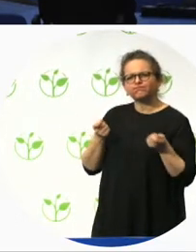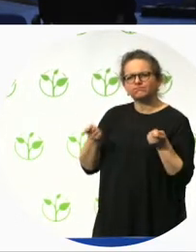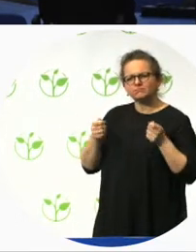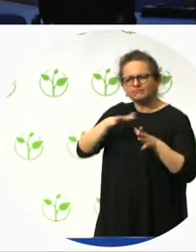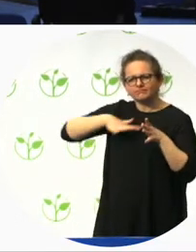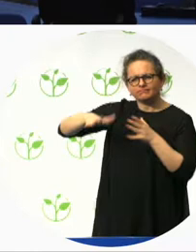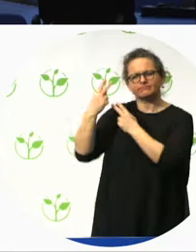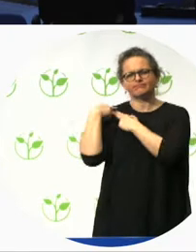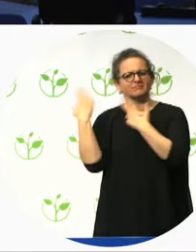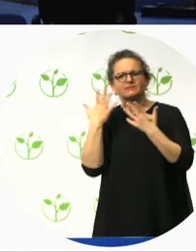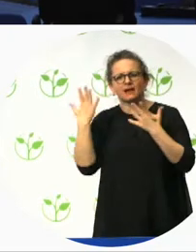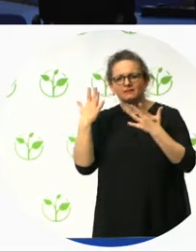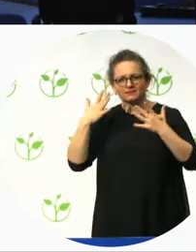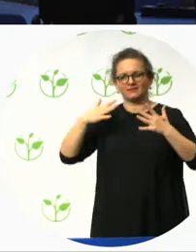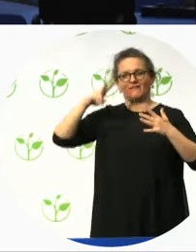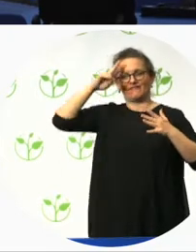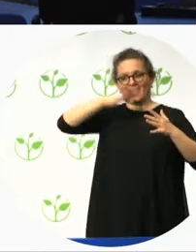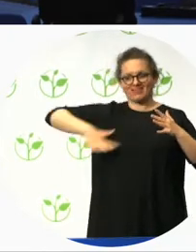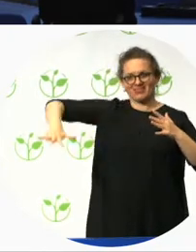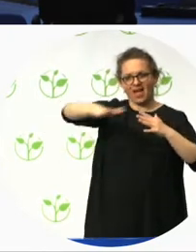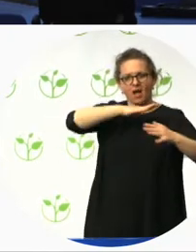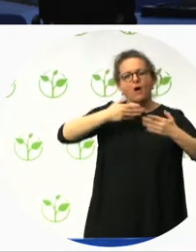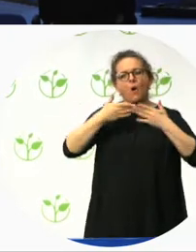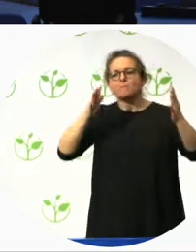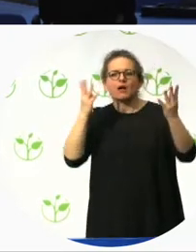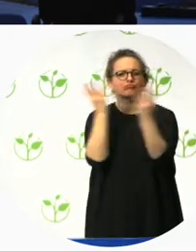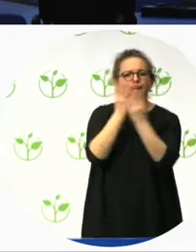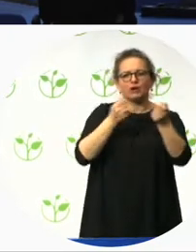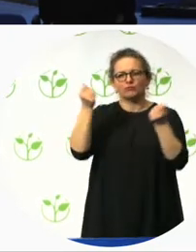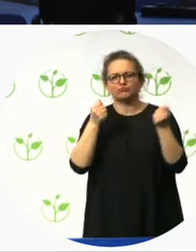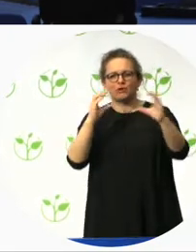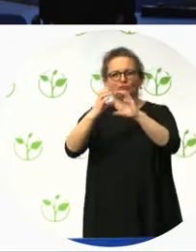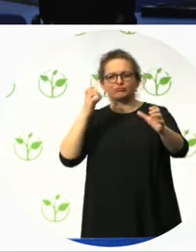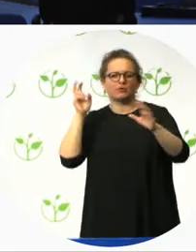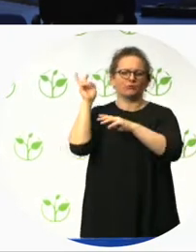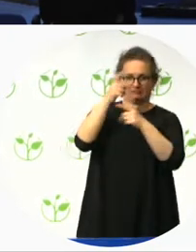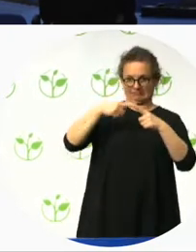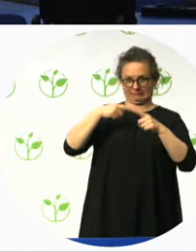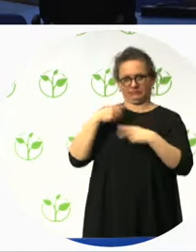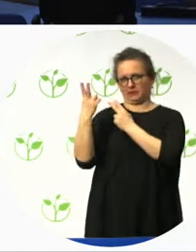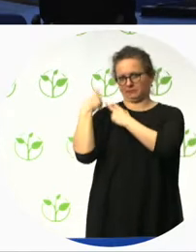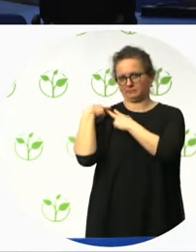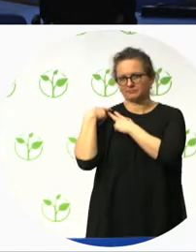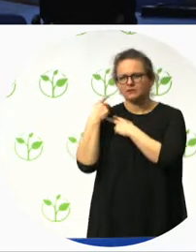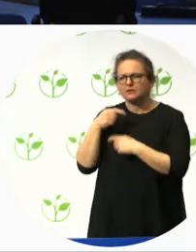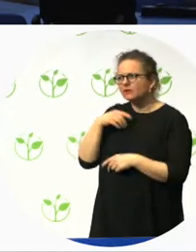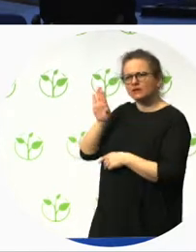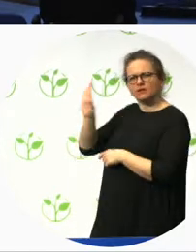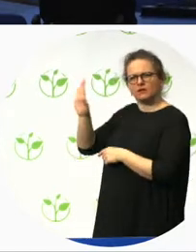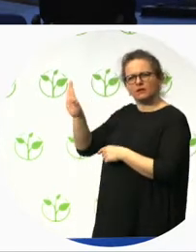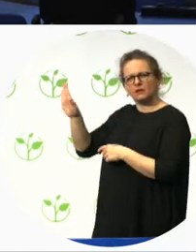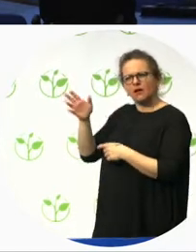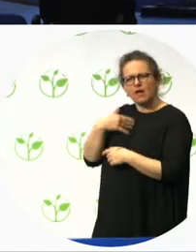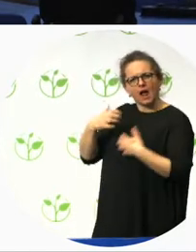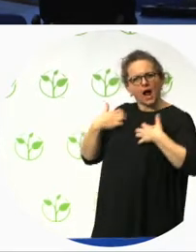about accessibility in shop and shop areas. And you said the columns are